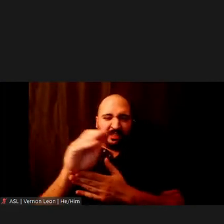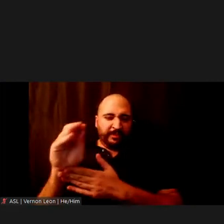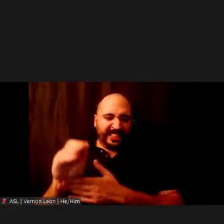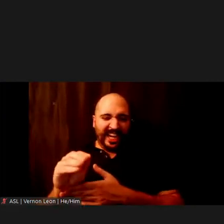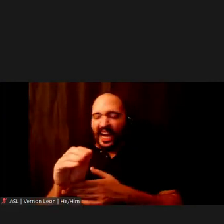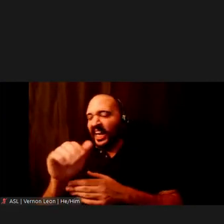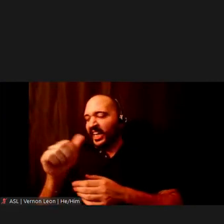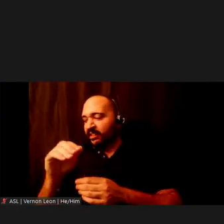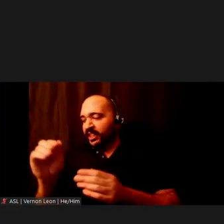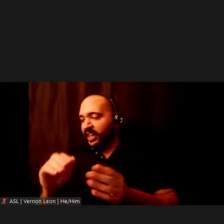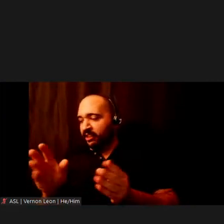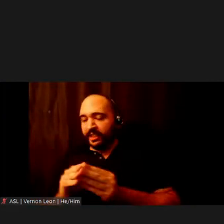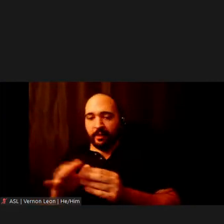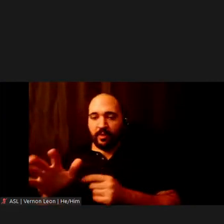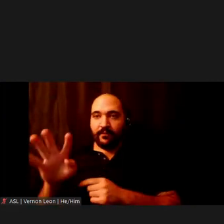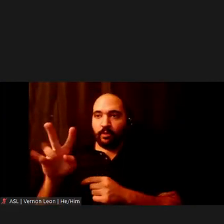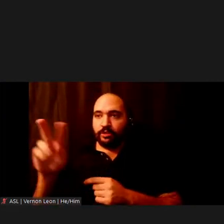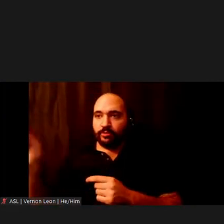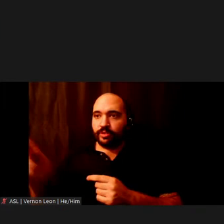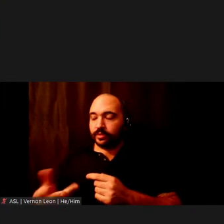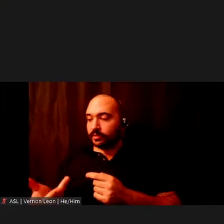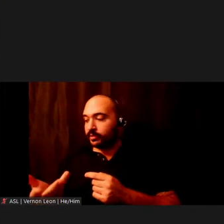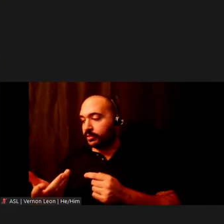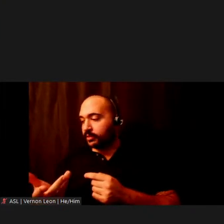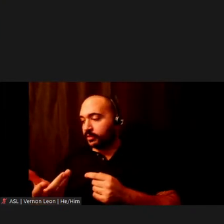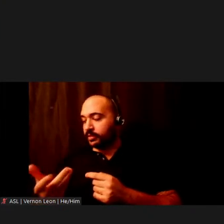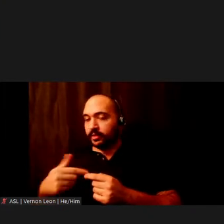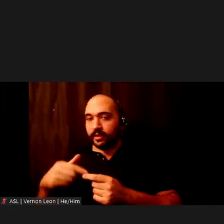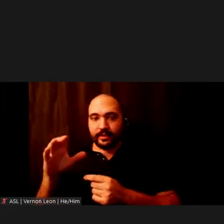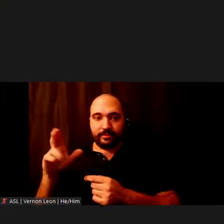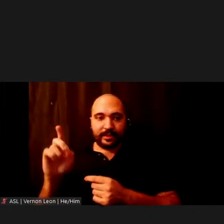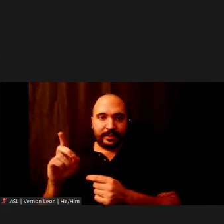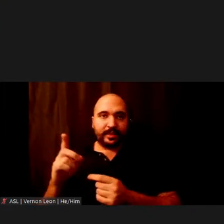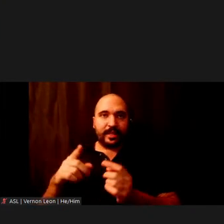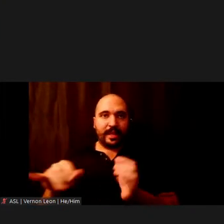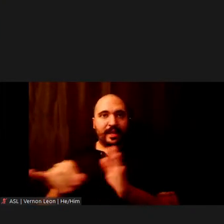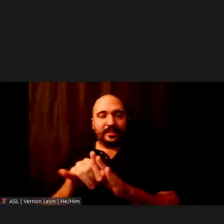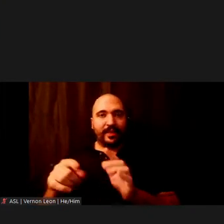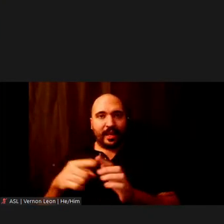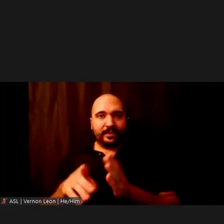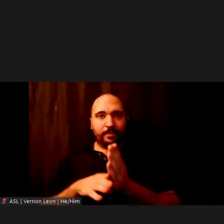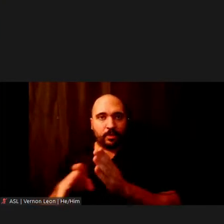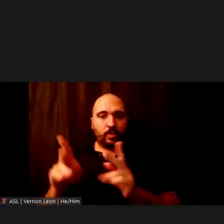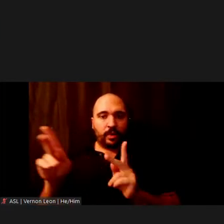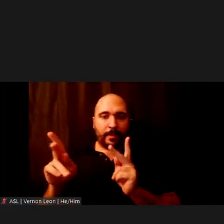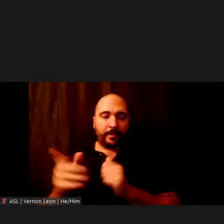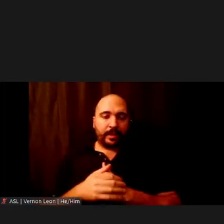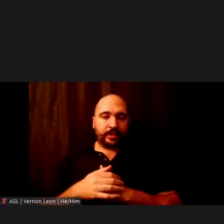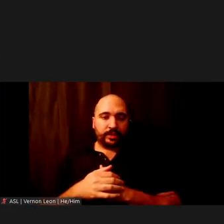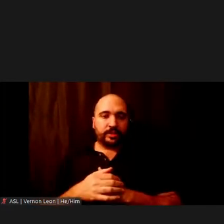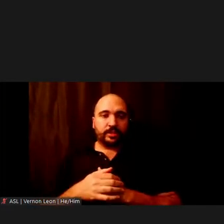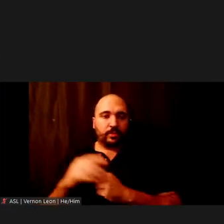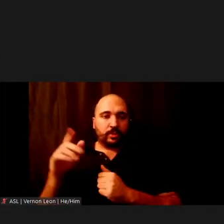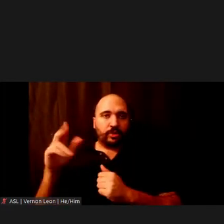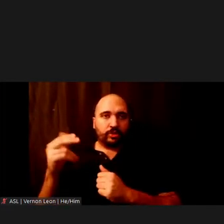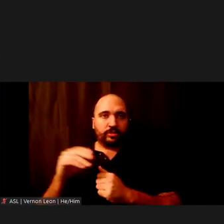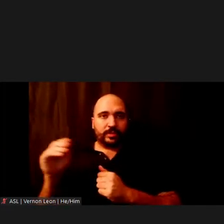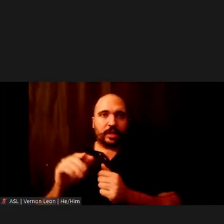About 42% of the Manhattan Central Business District identifies as a minority population, while 13% are low income.